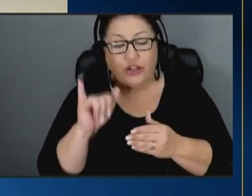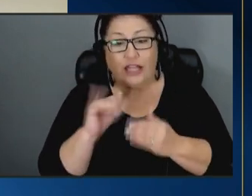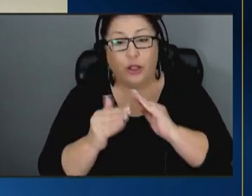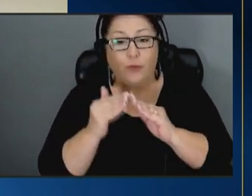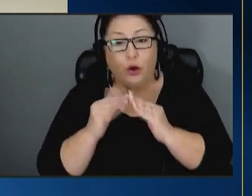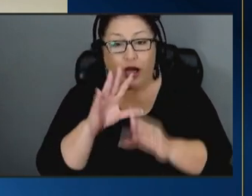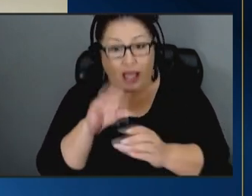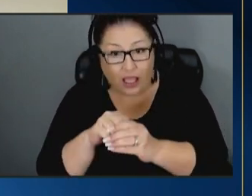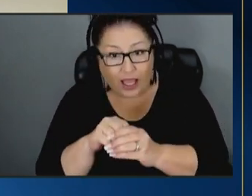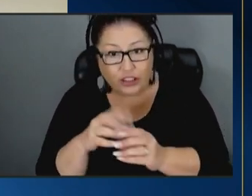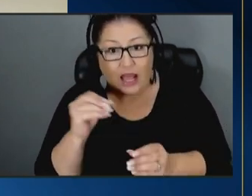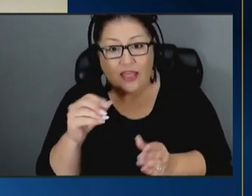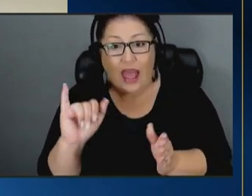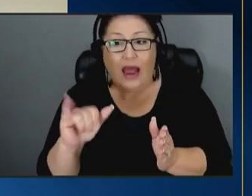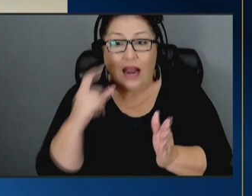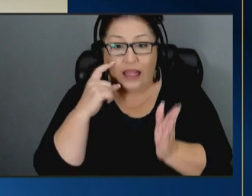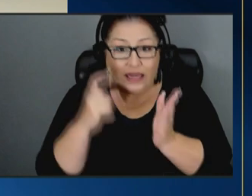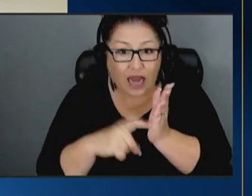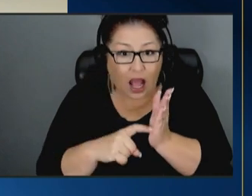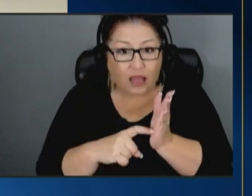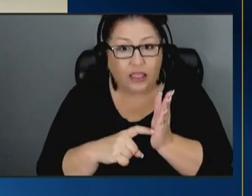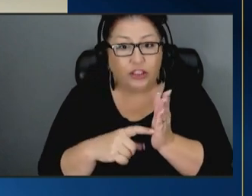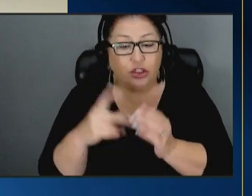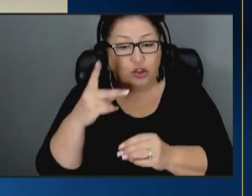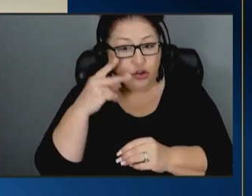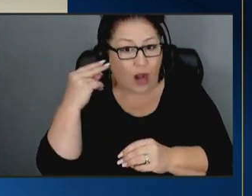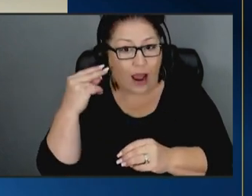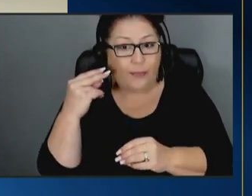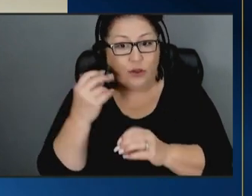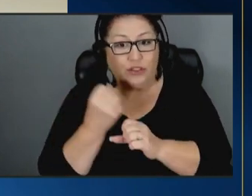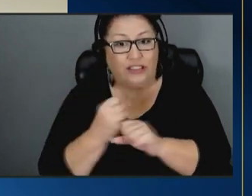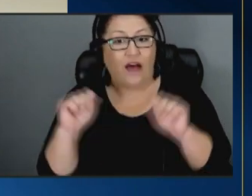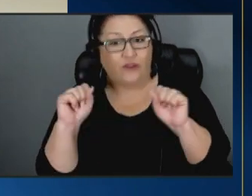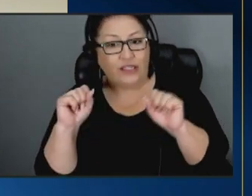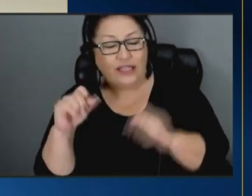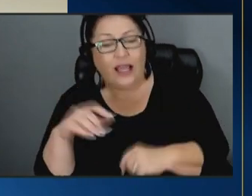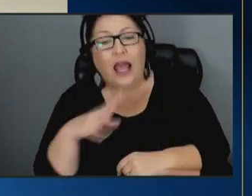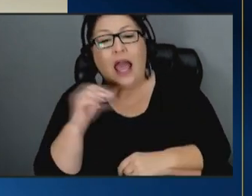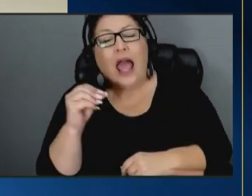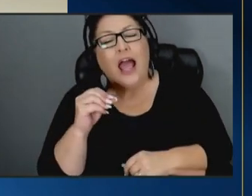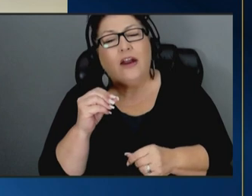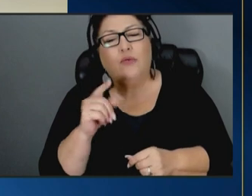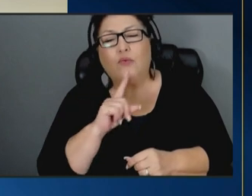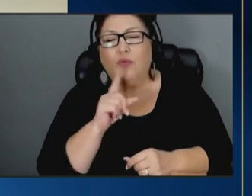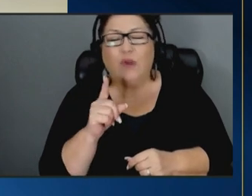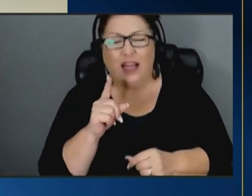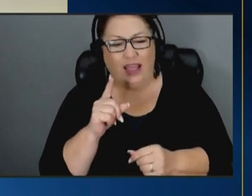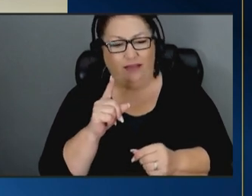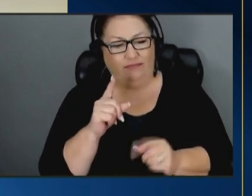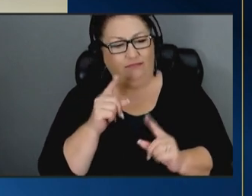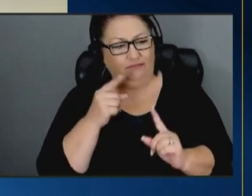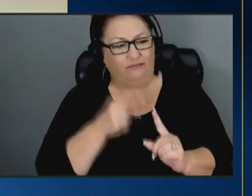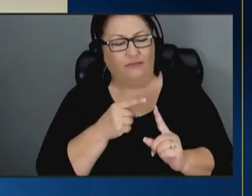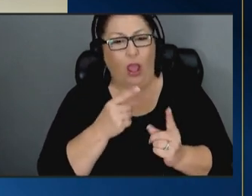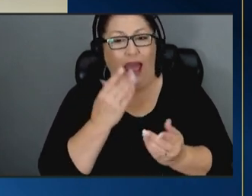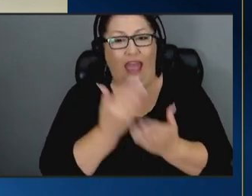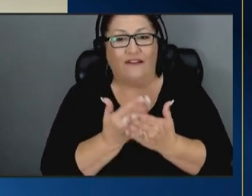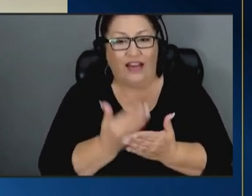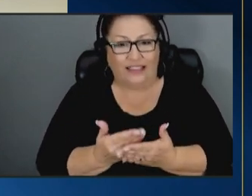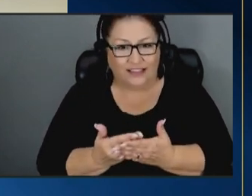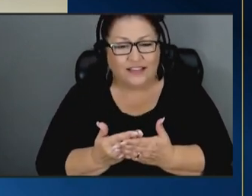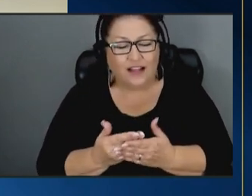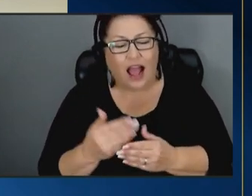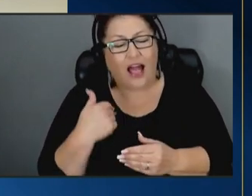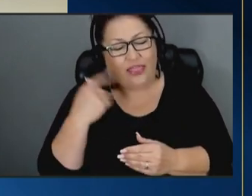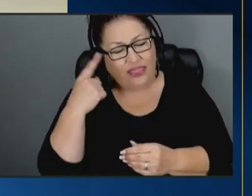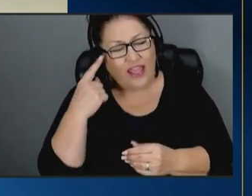sovereignty and ownership of data uh that reconsider what constitutes quote unquote evidence i think there's a lot of room